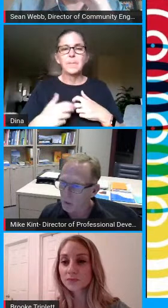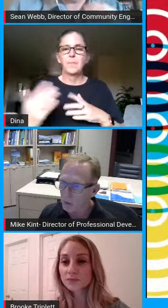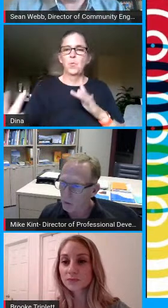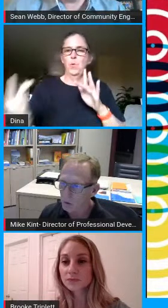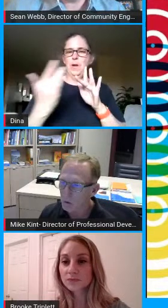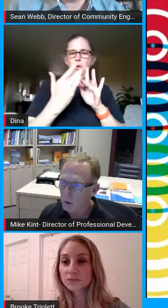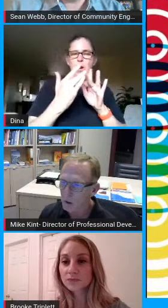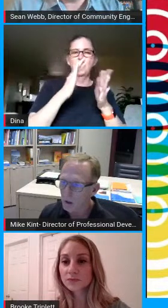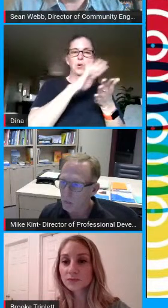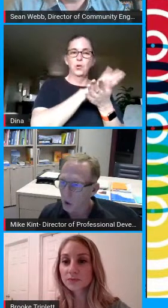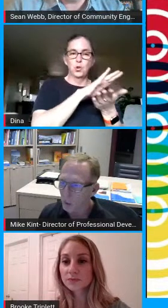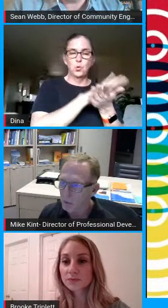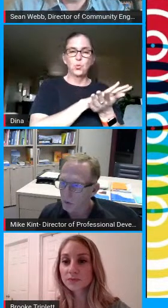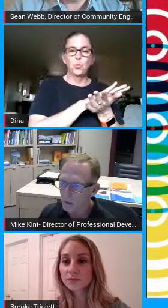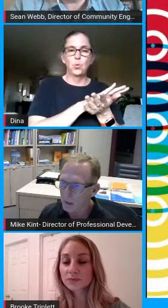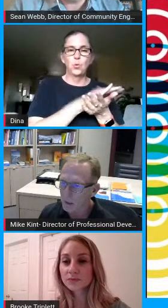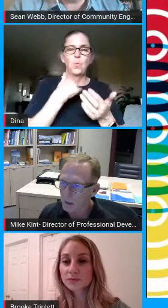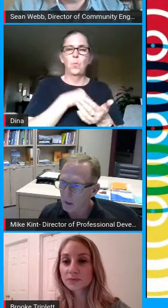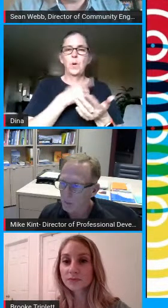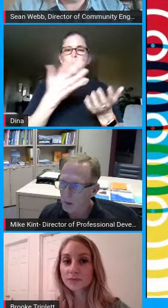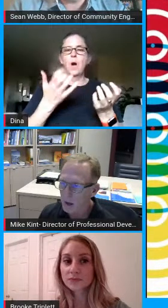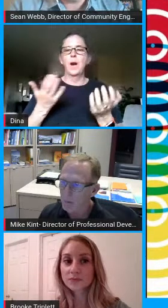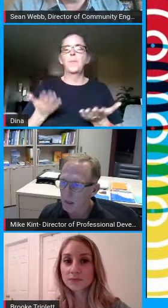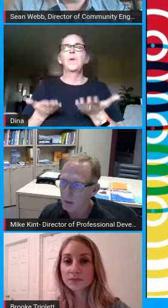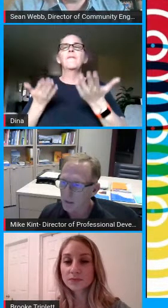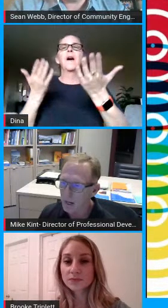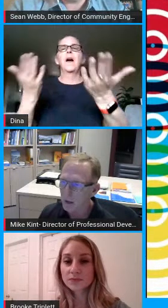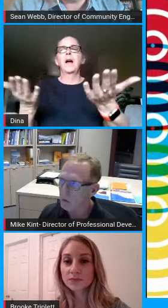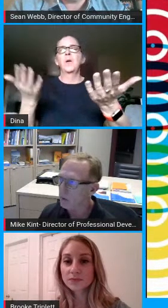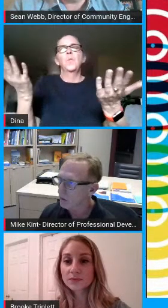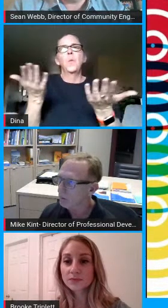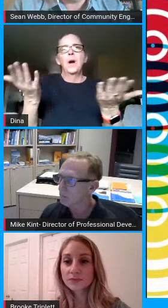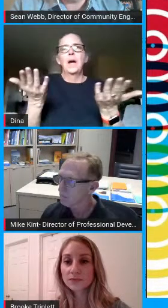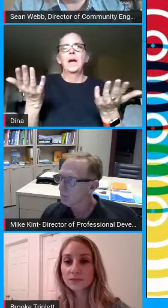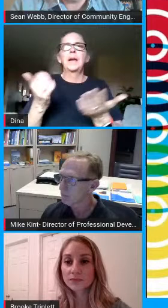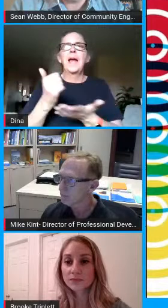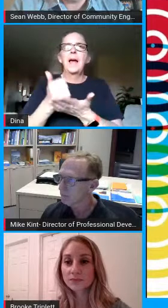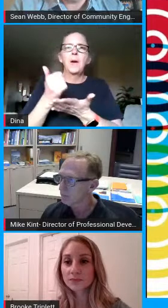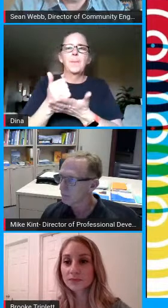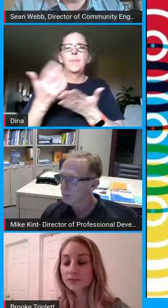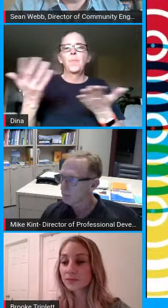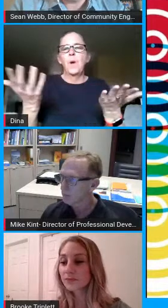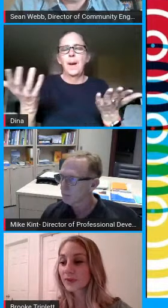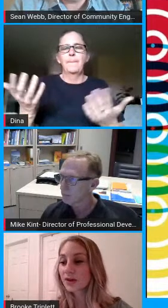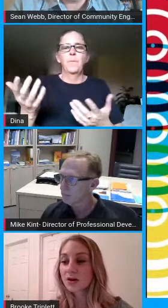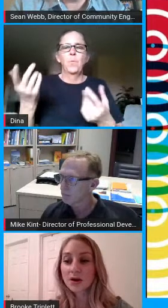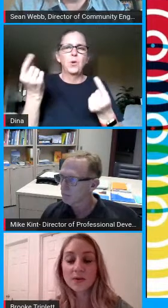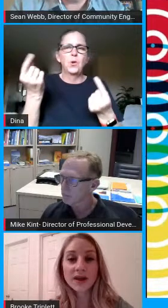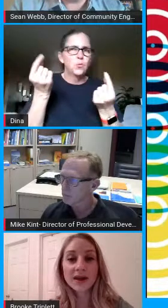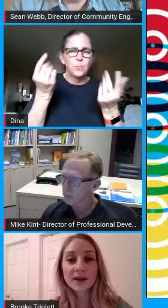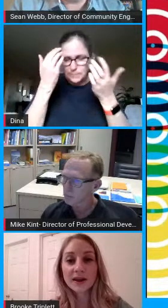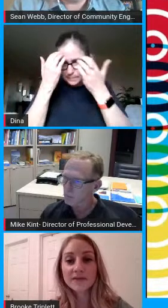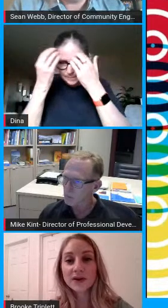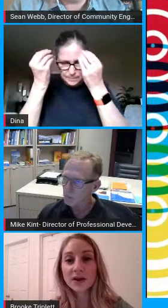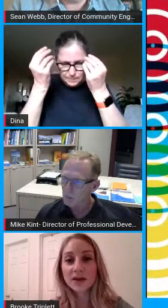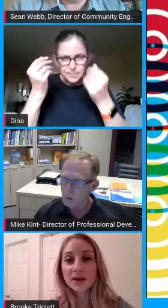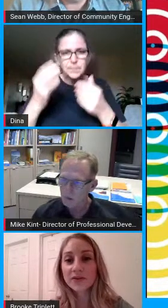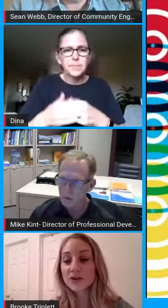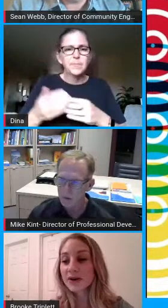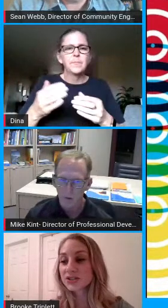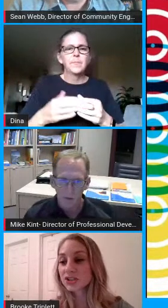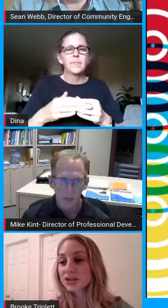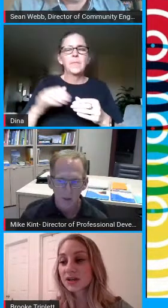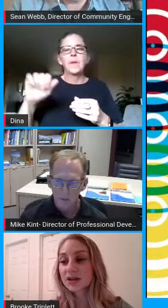provide those two homes so that they can have that that access so okay and i have